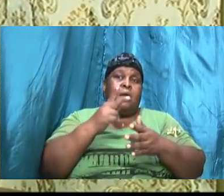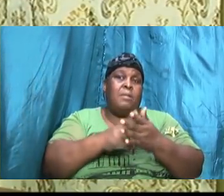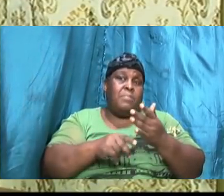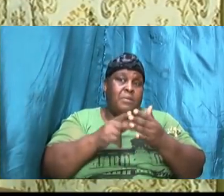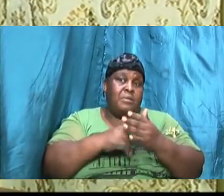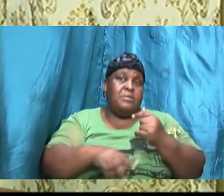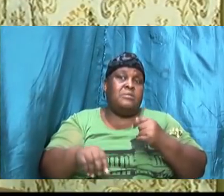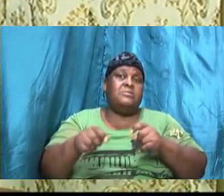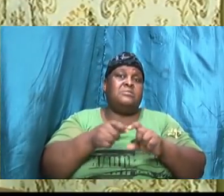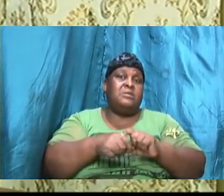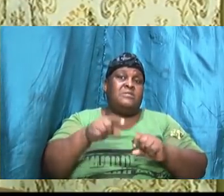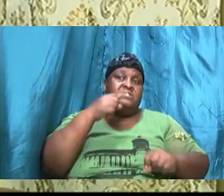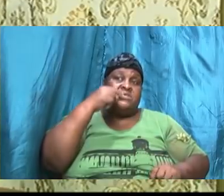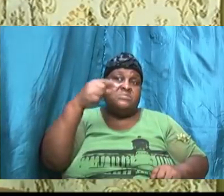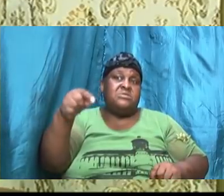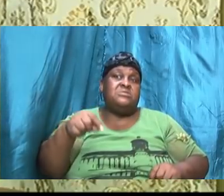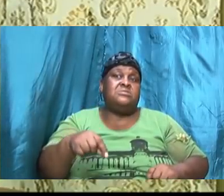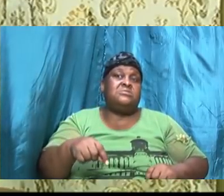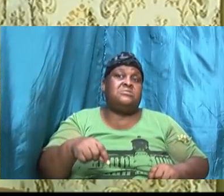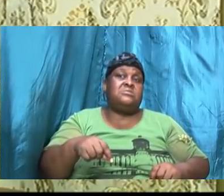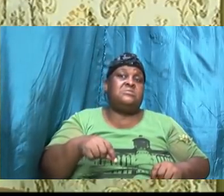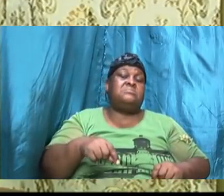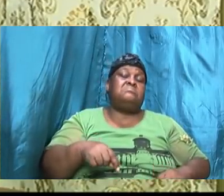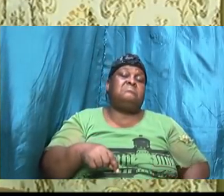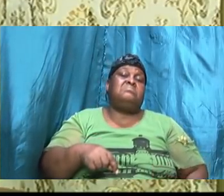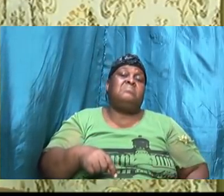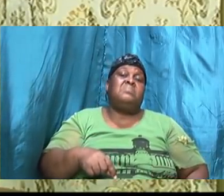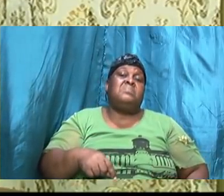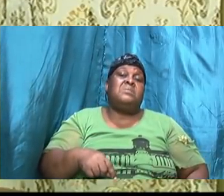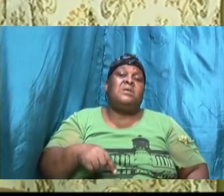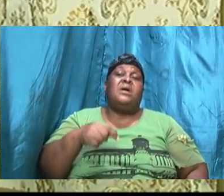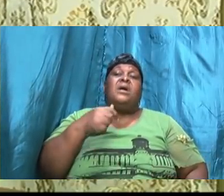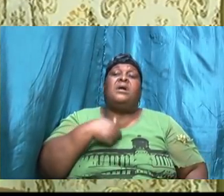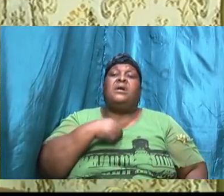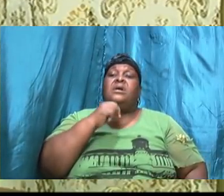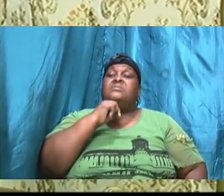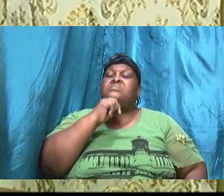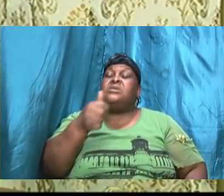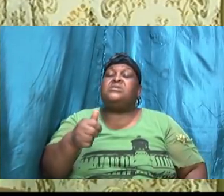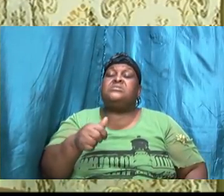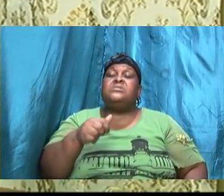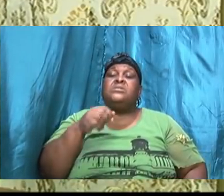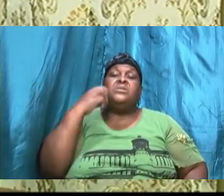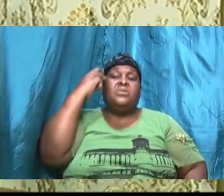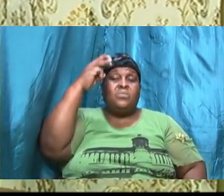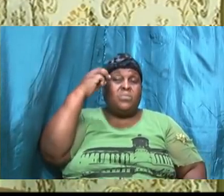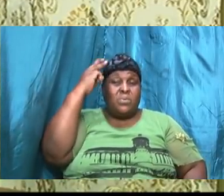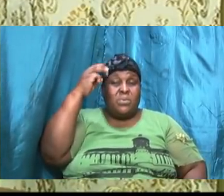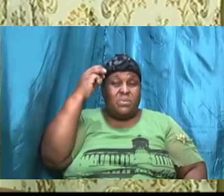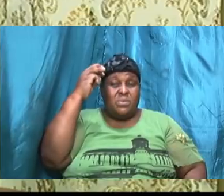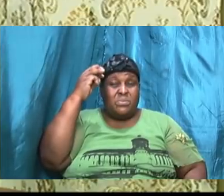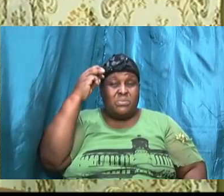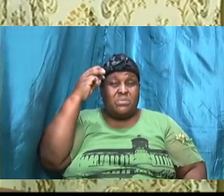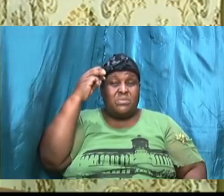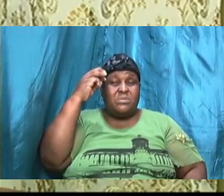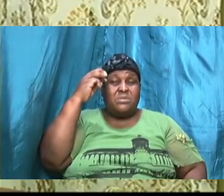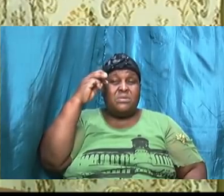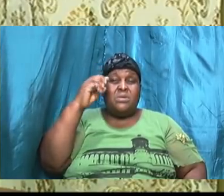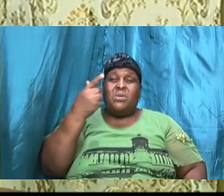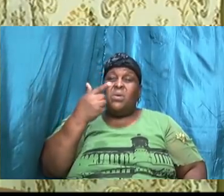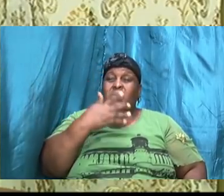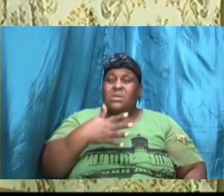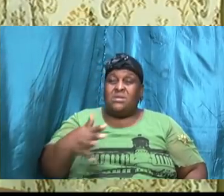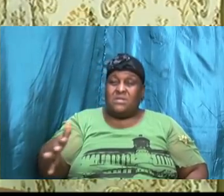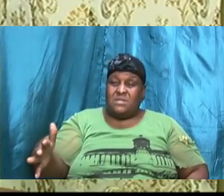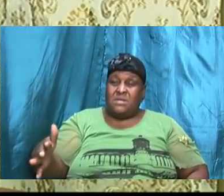speech the man was saying, Martin Luther King was saying, I am not worried. The only thing that I am worried about is being